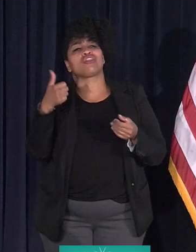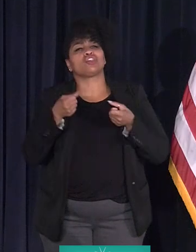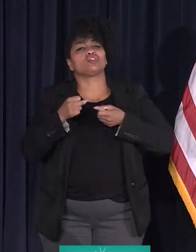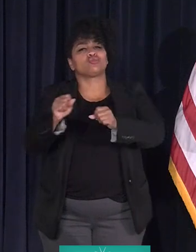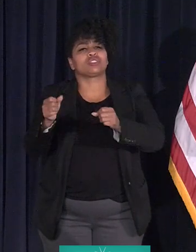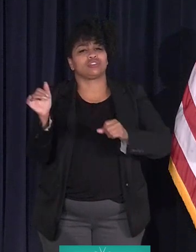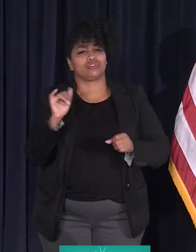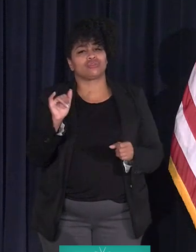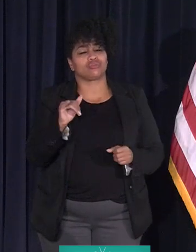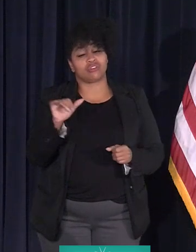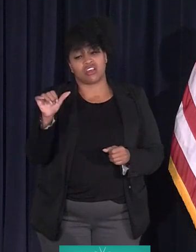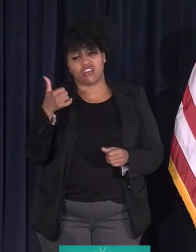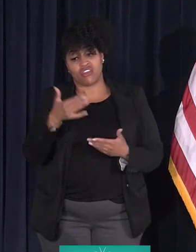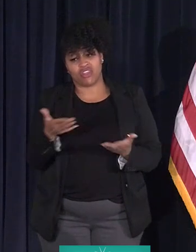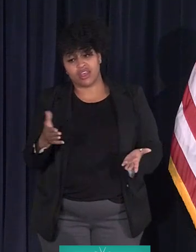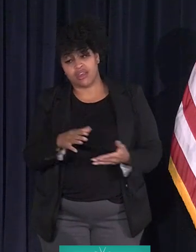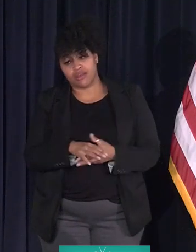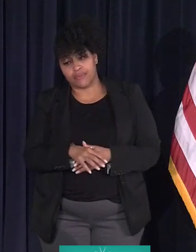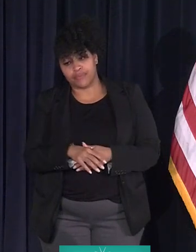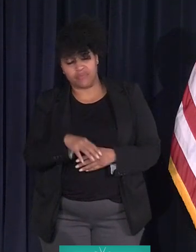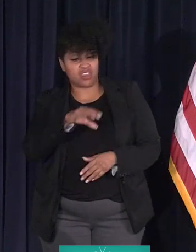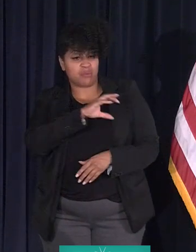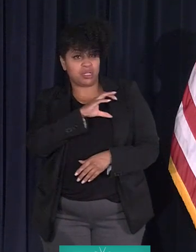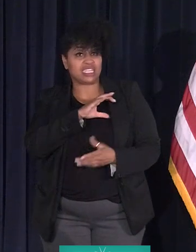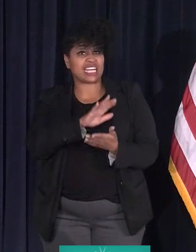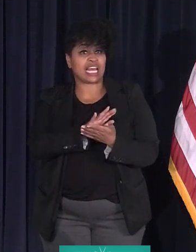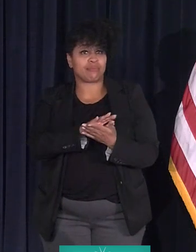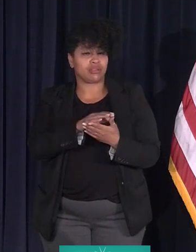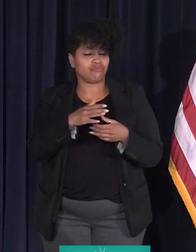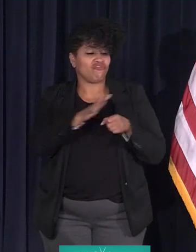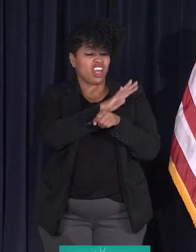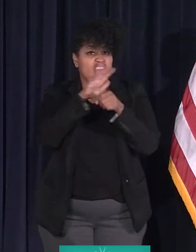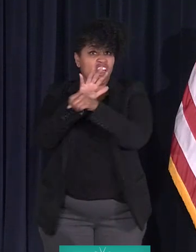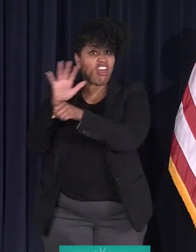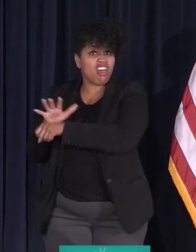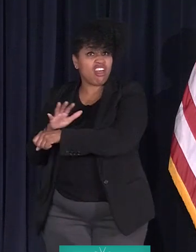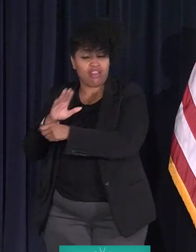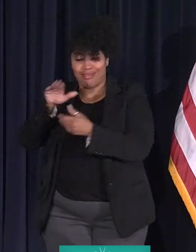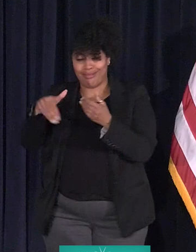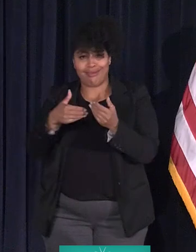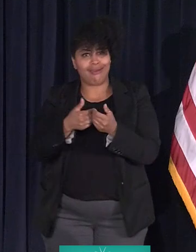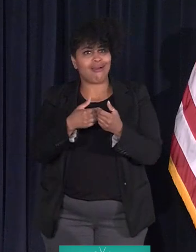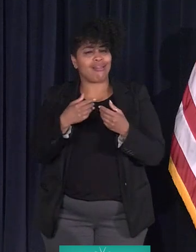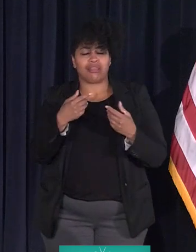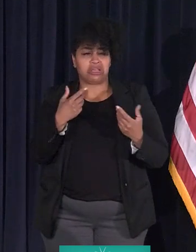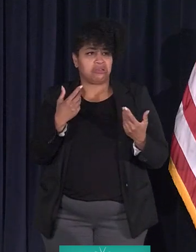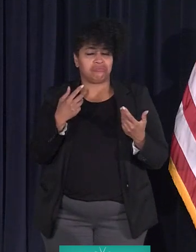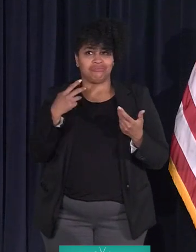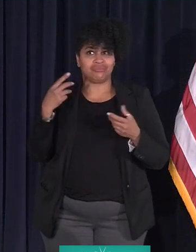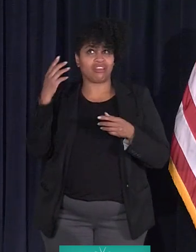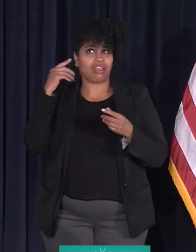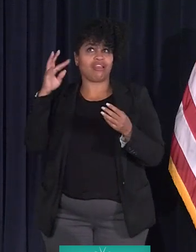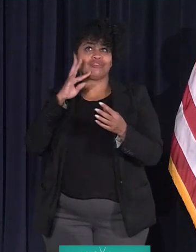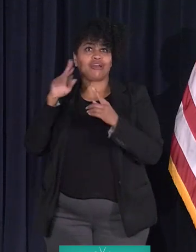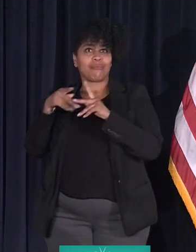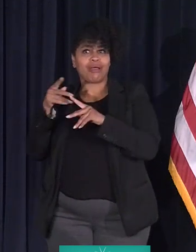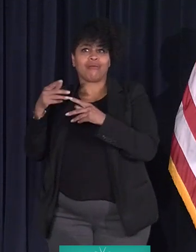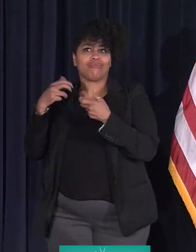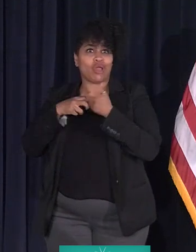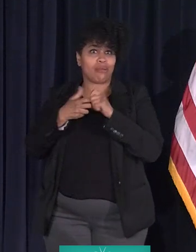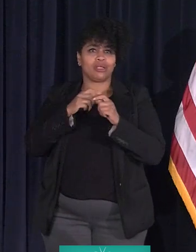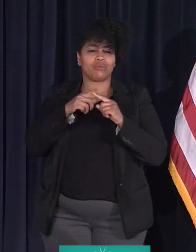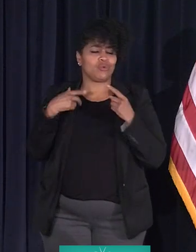streets. The other thing is that the police academies are filling up. For all the controversy, we are seeing almost record numbers